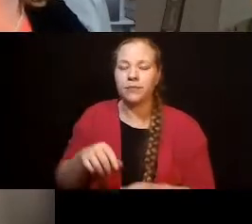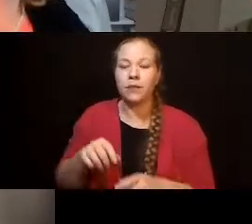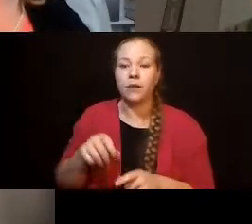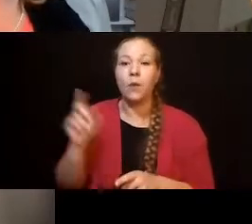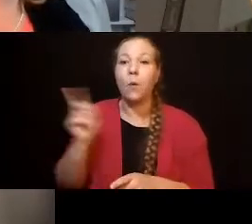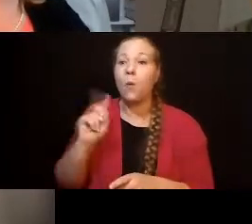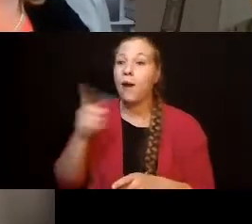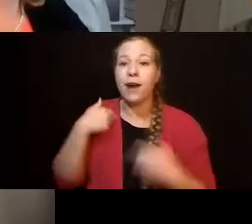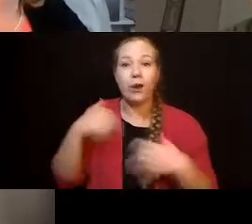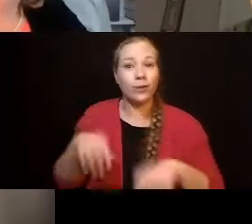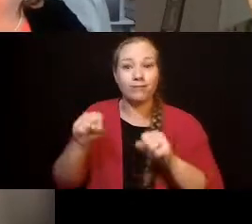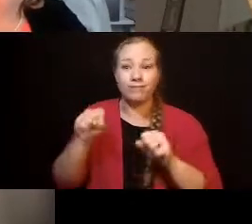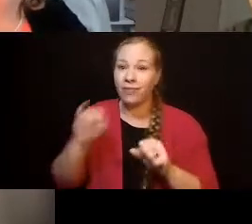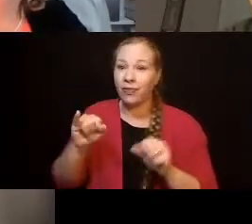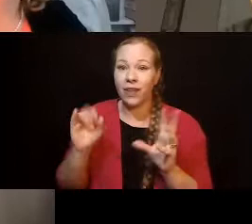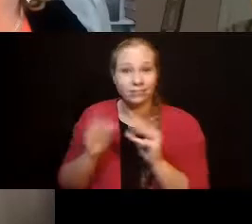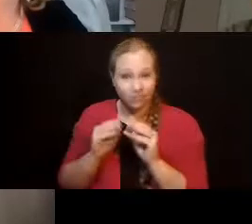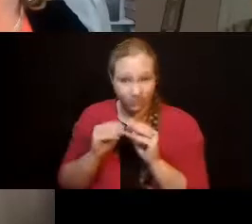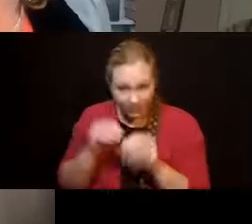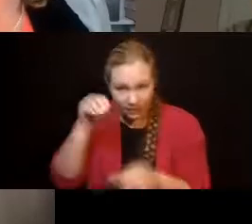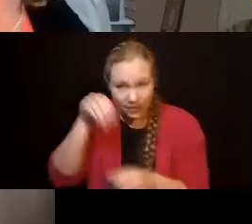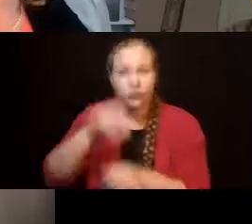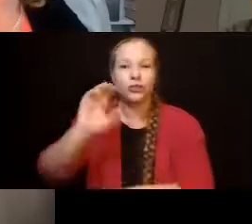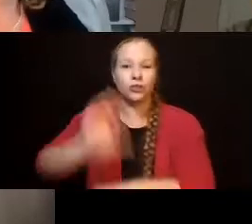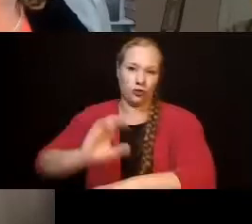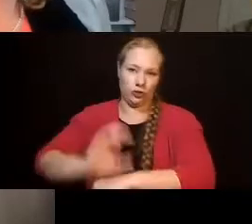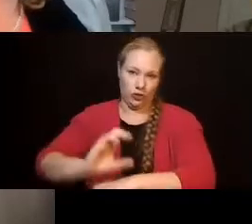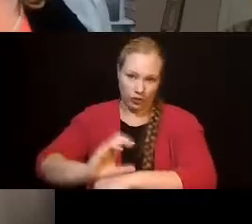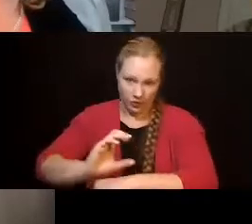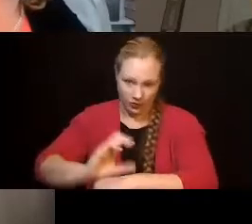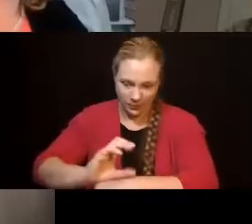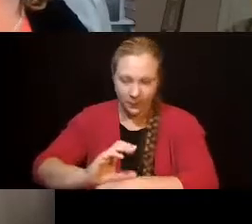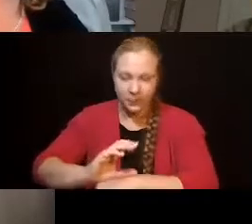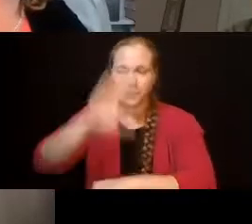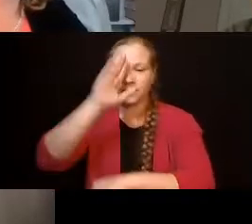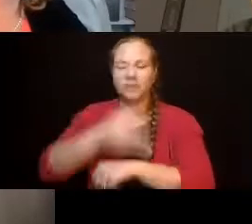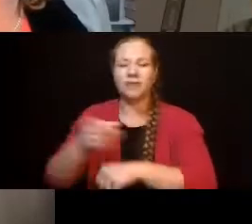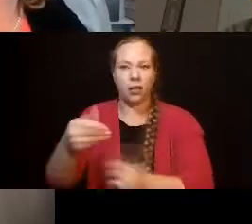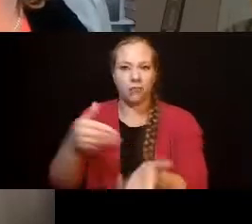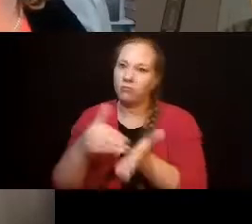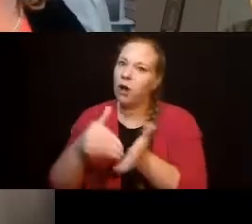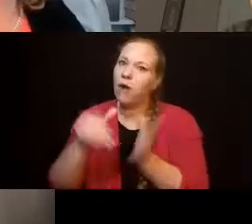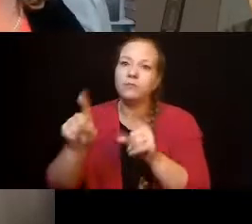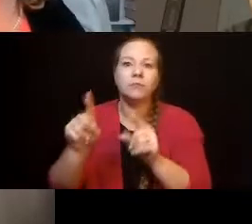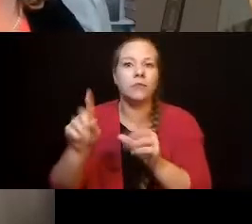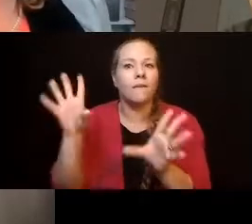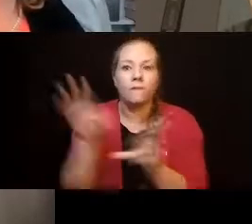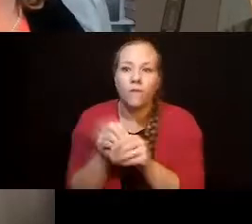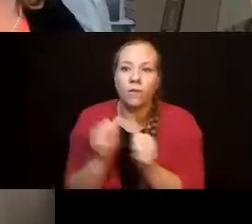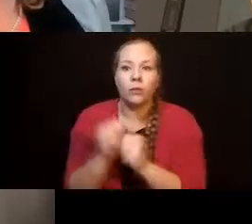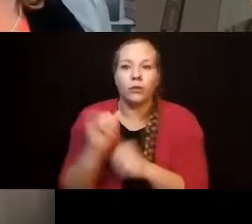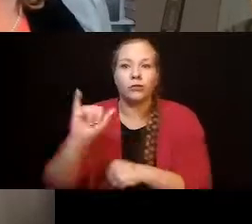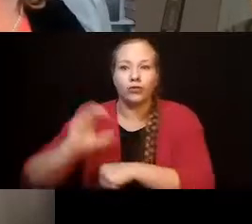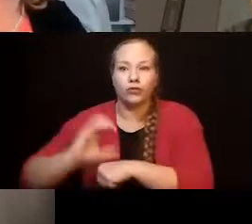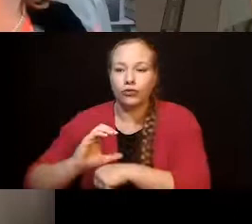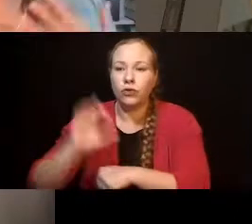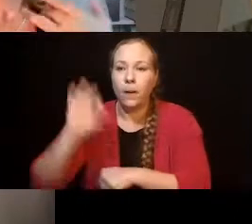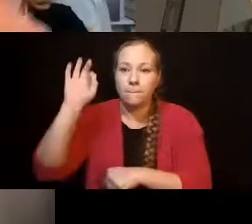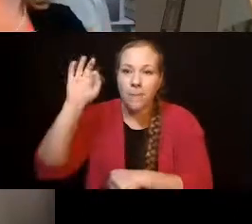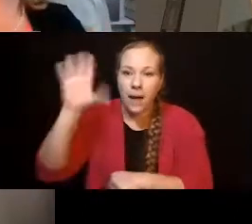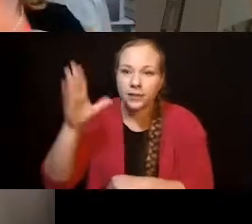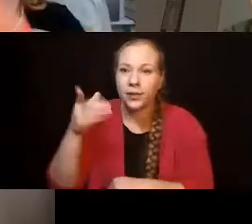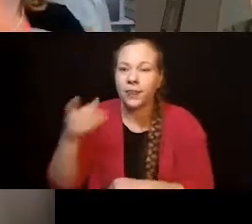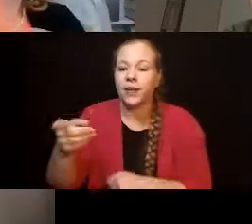really involved at the church. Some of the pastors were there. Some of the parishioners were there.